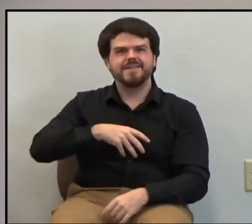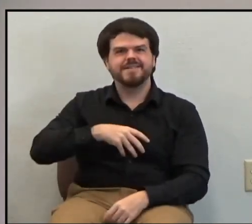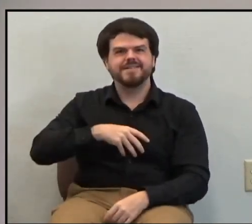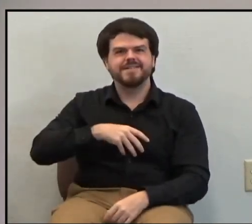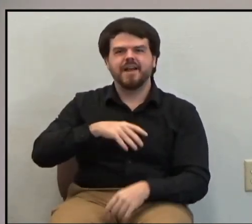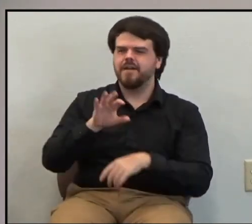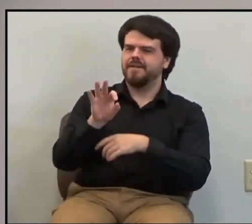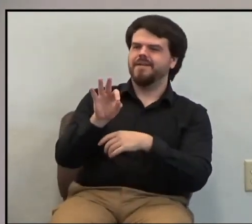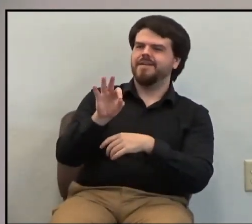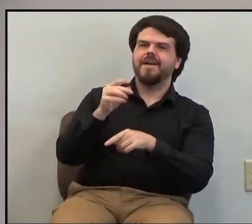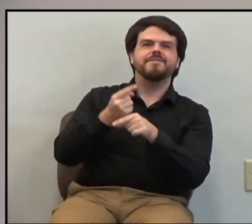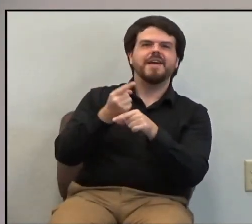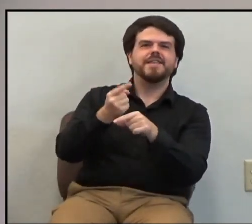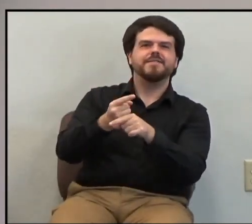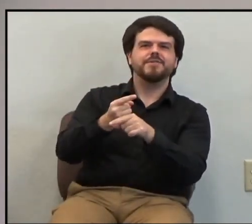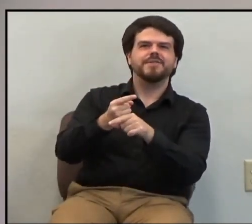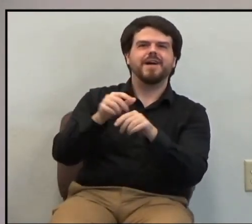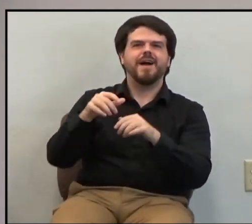teachable man.